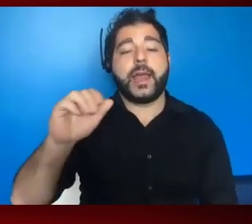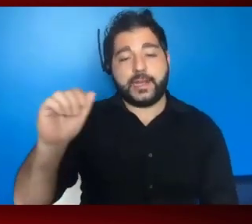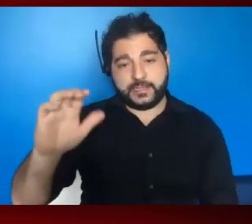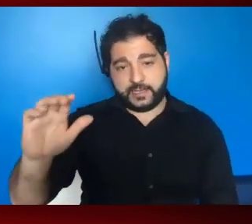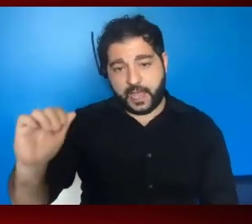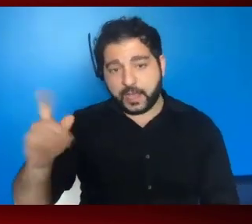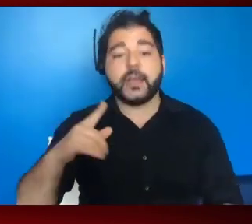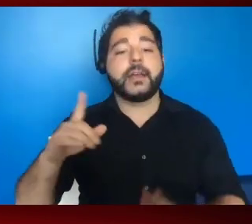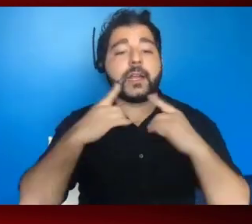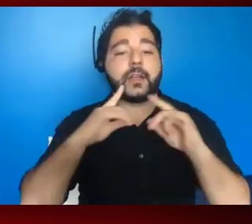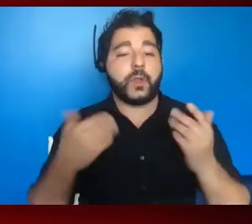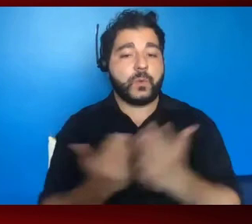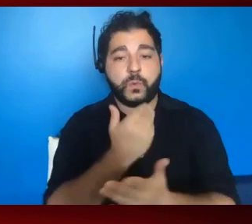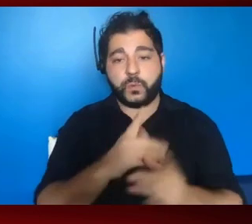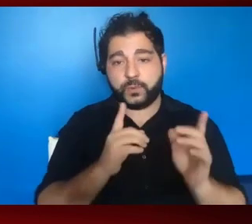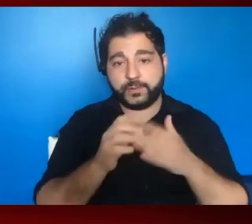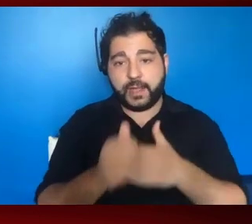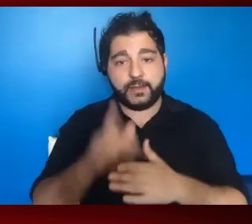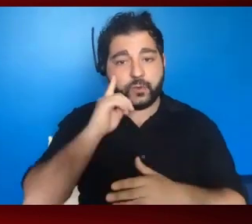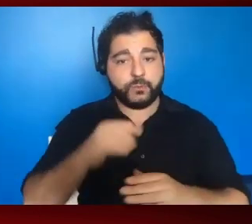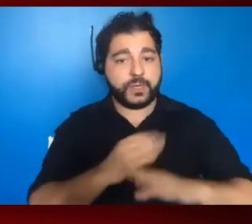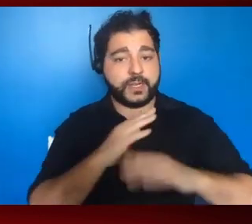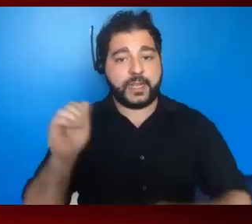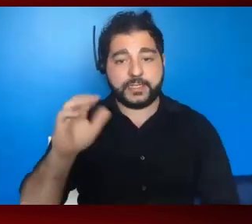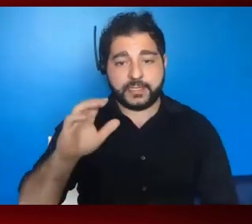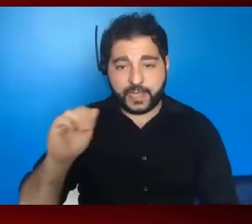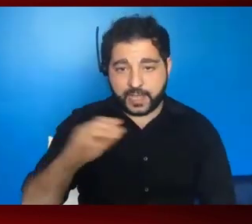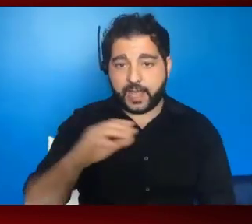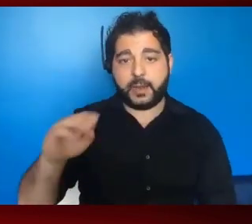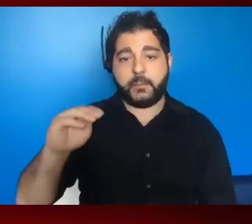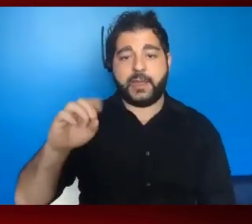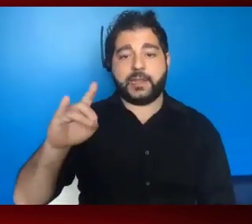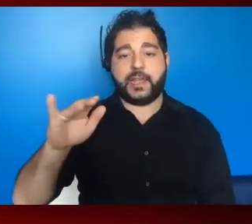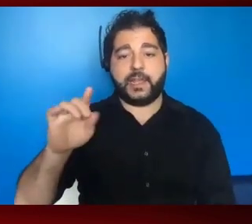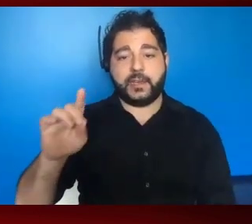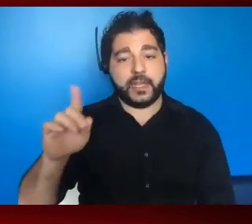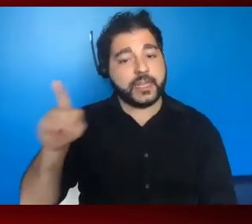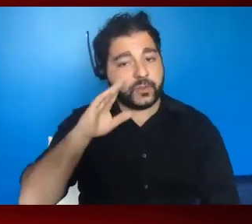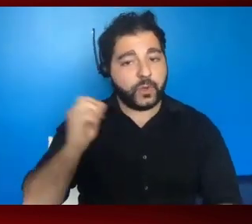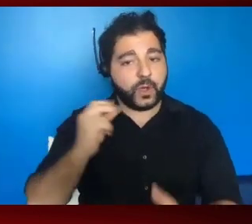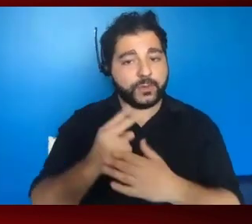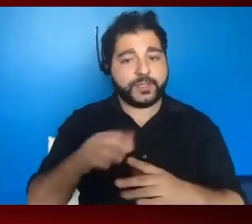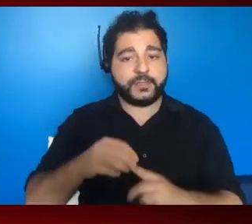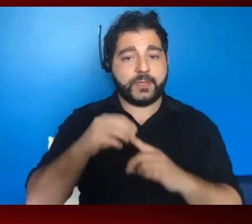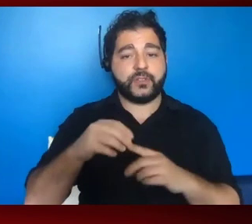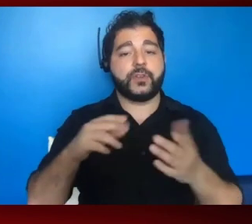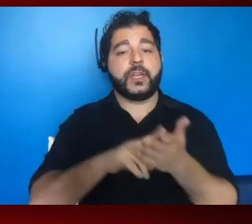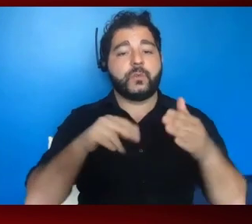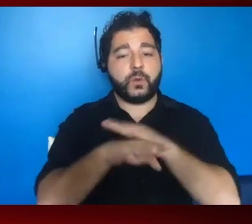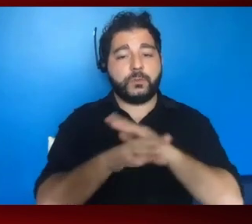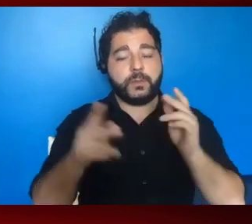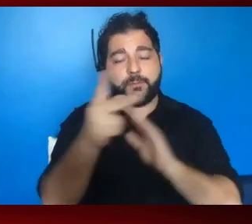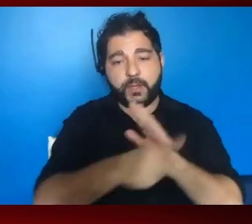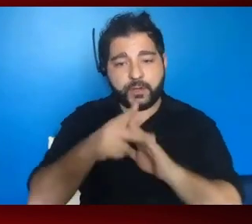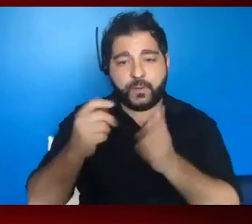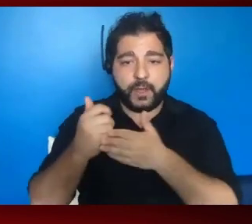direction to build on and protect the Affordable Care Act in Medicaid. This order authorized a special enrollment period to help millions of uninsured